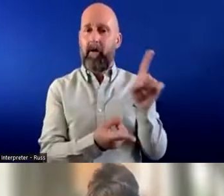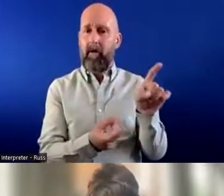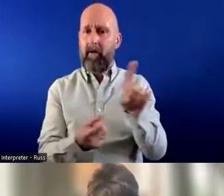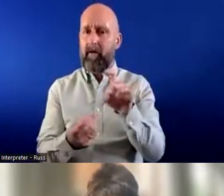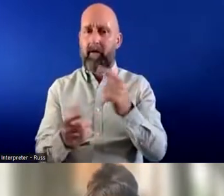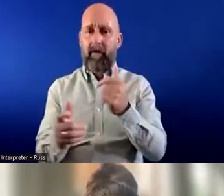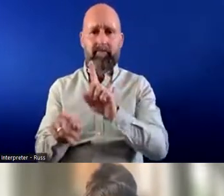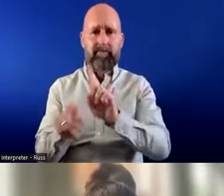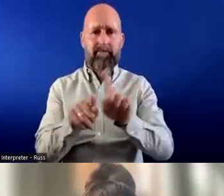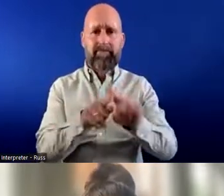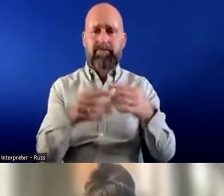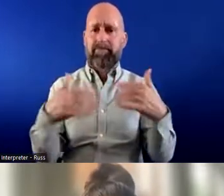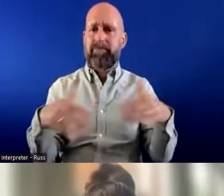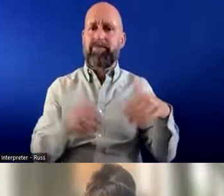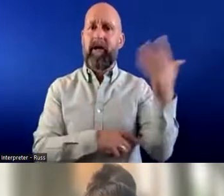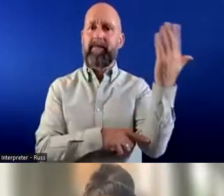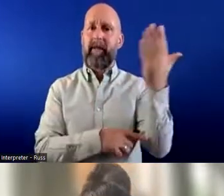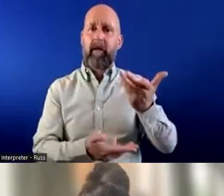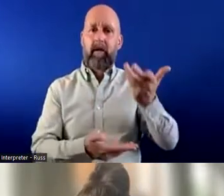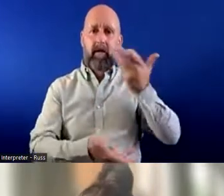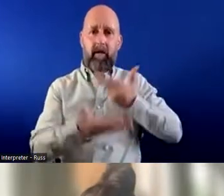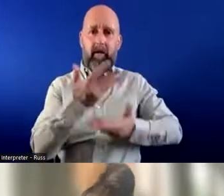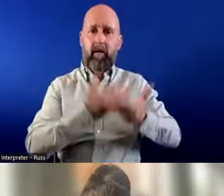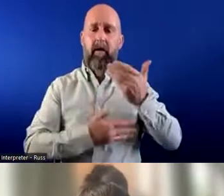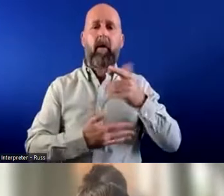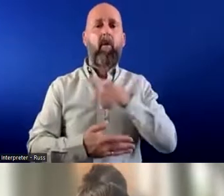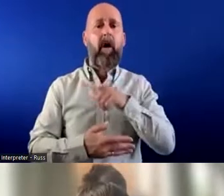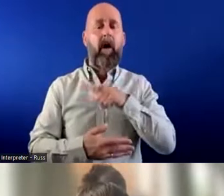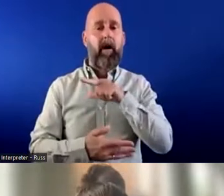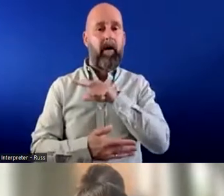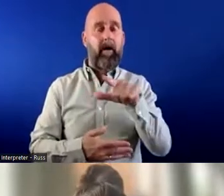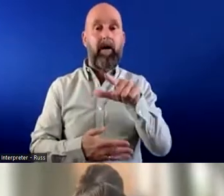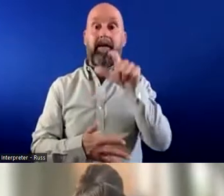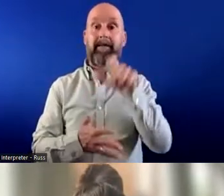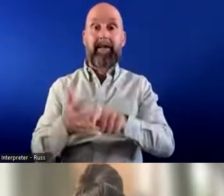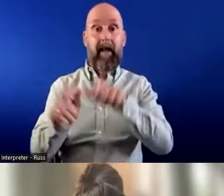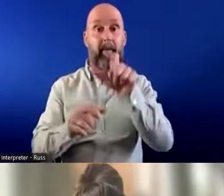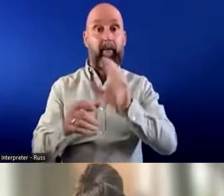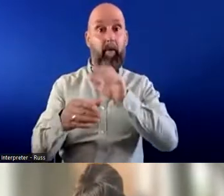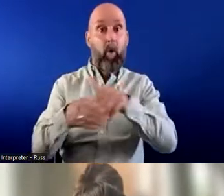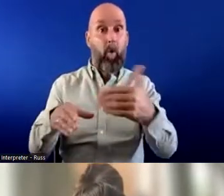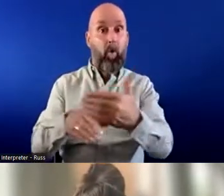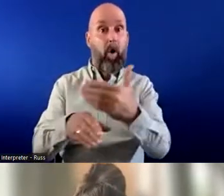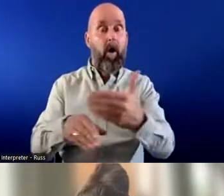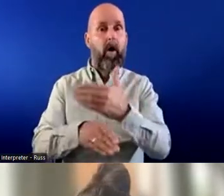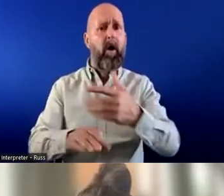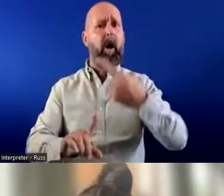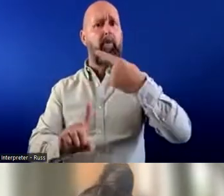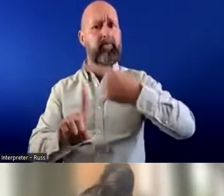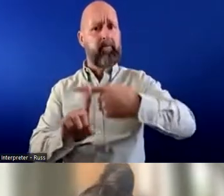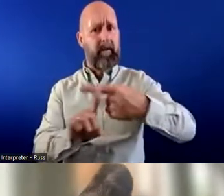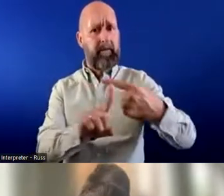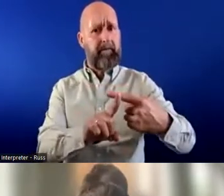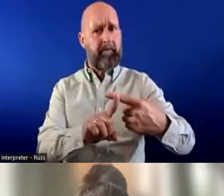speakers that are telling the story about the positive impact that disabled people can have on our workplaces. And I think,